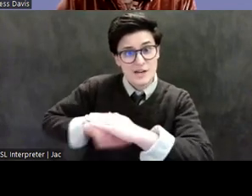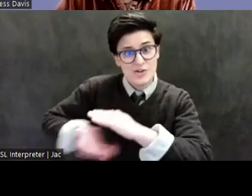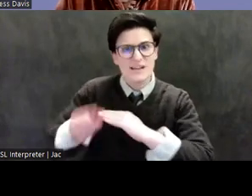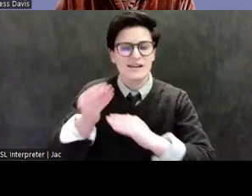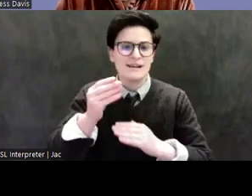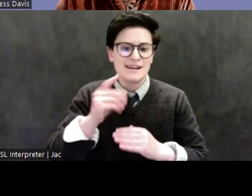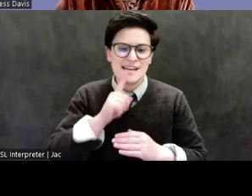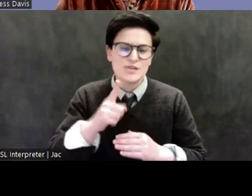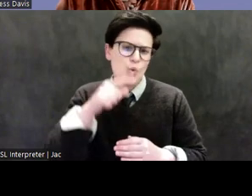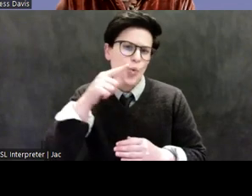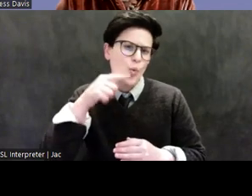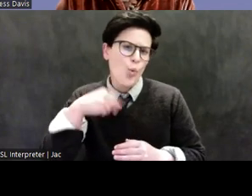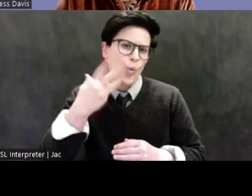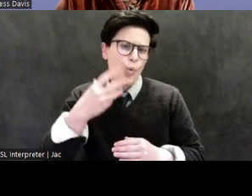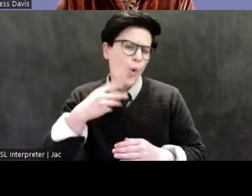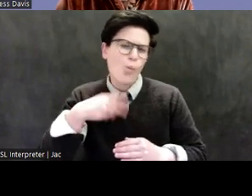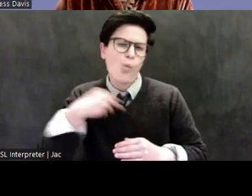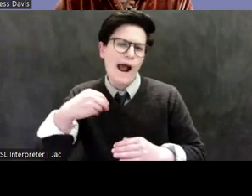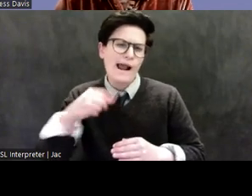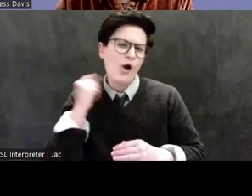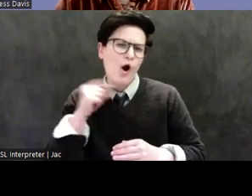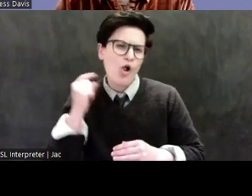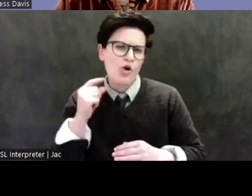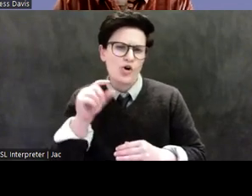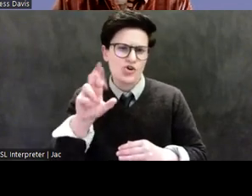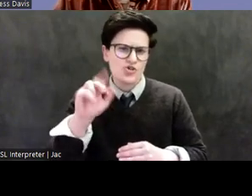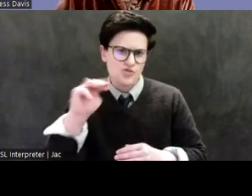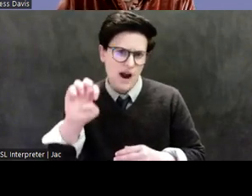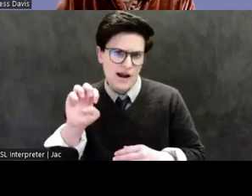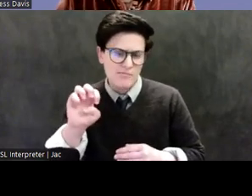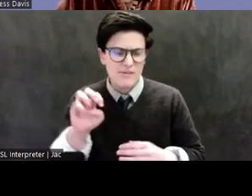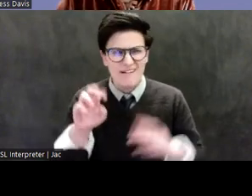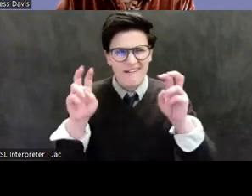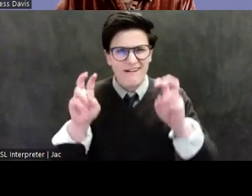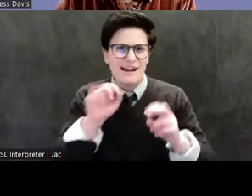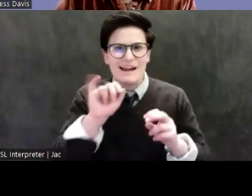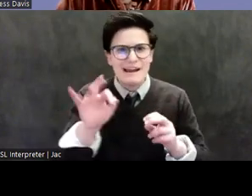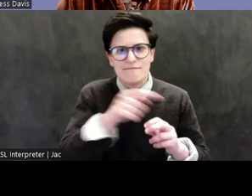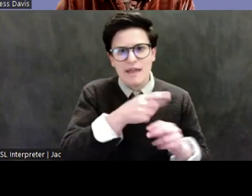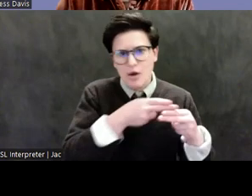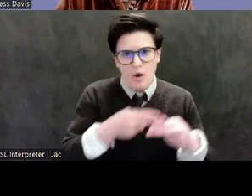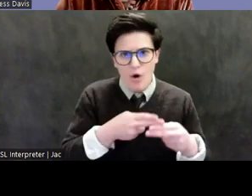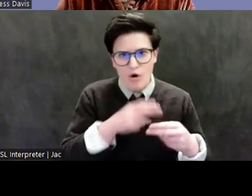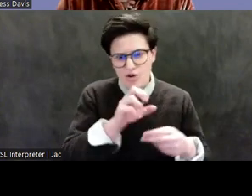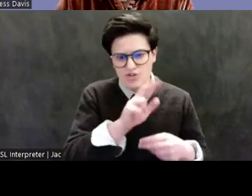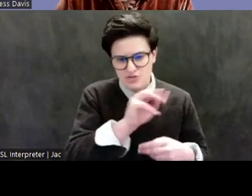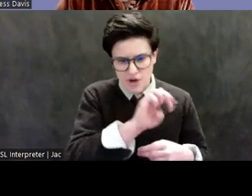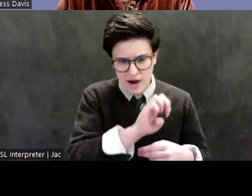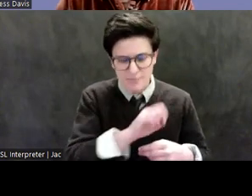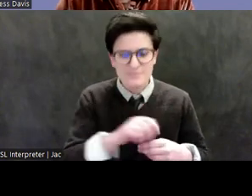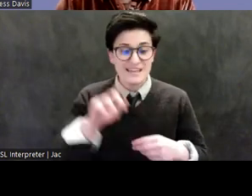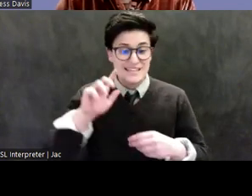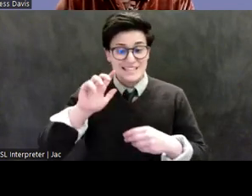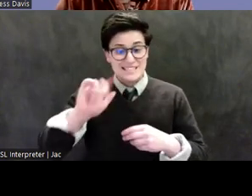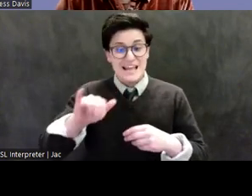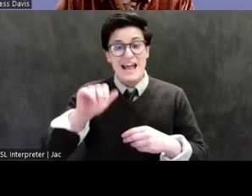at all. Since the Antiquities Coalition was founded by Deborah Lehrer, a former AIA general trustee, and Peter Herdrich, a former